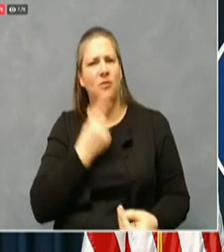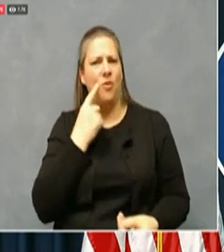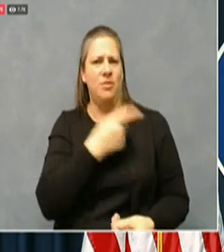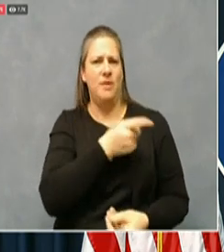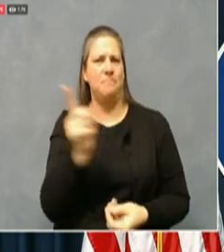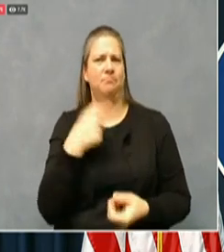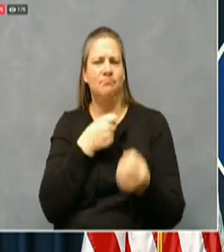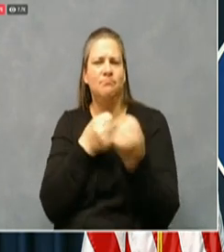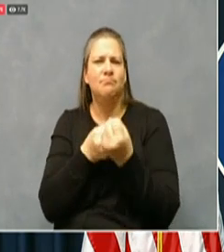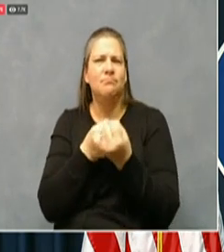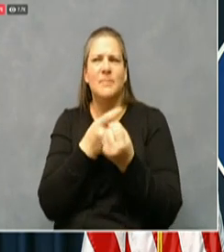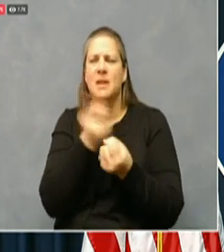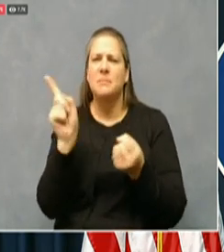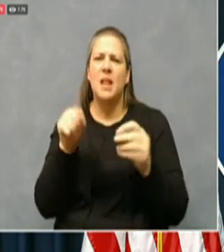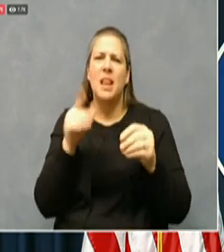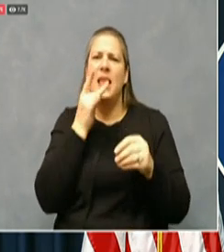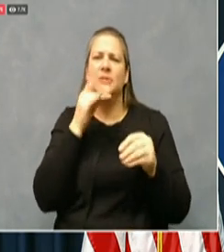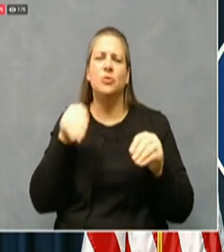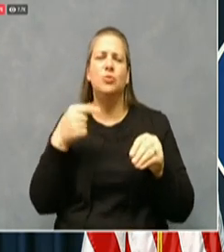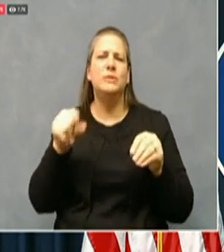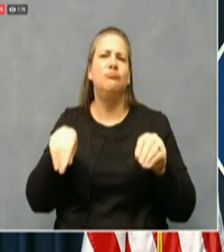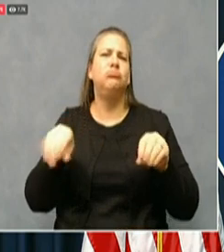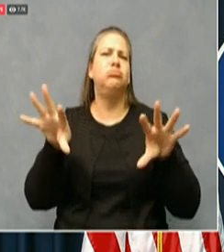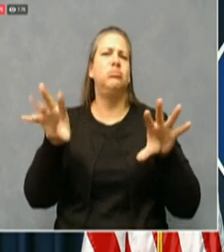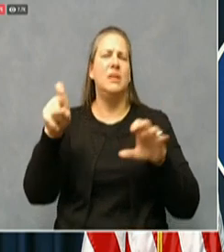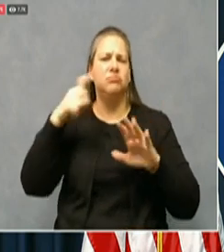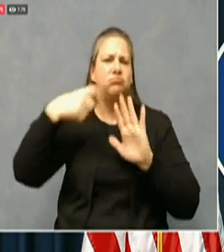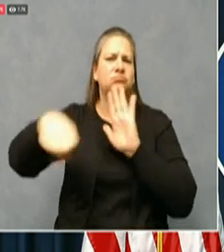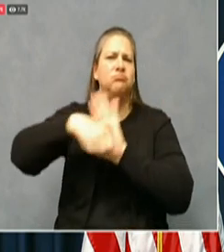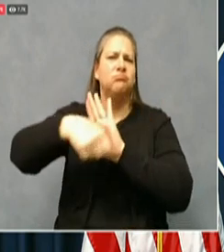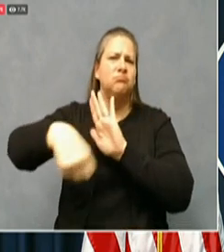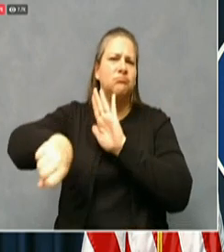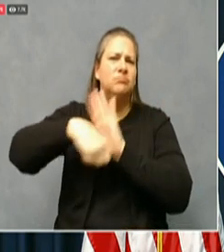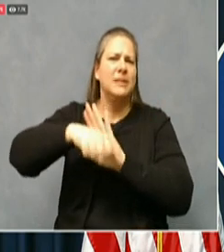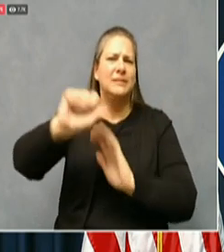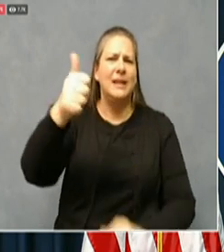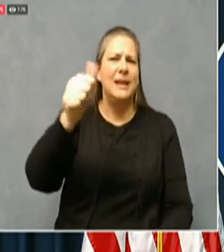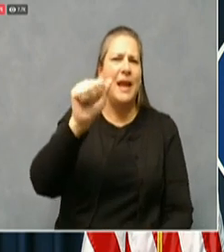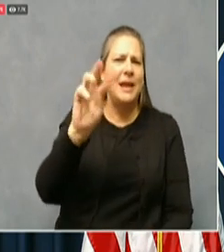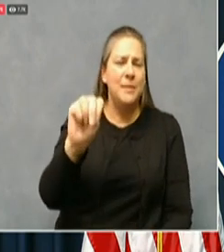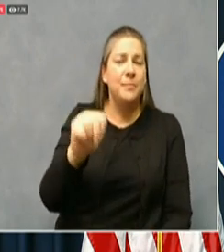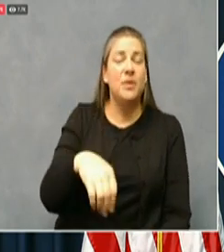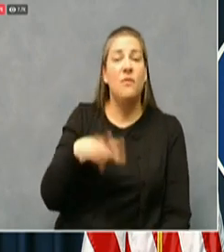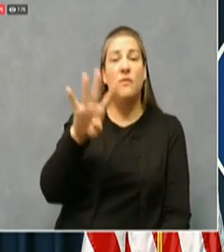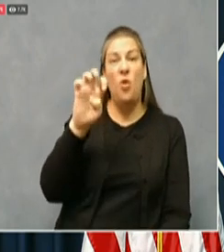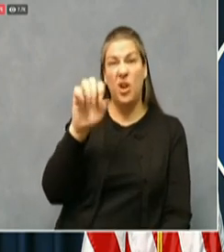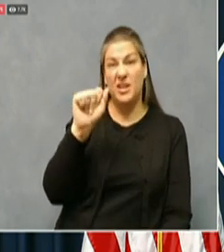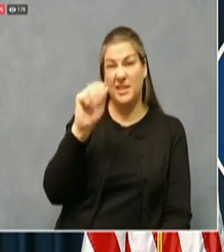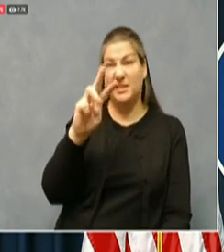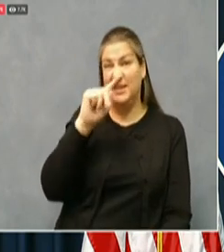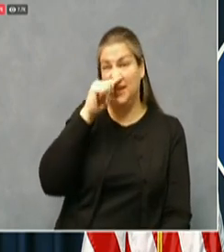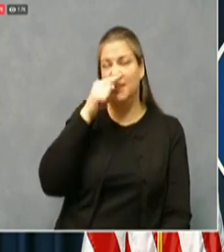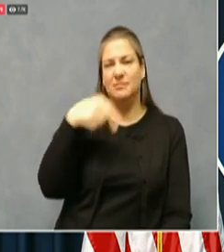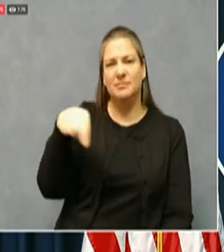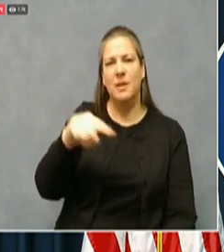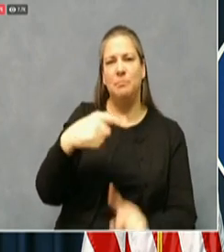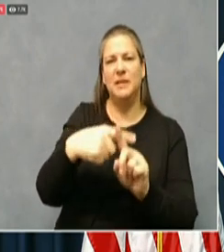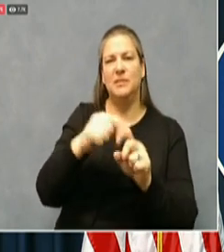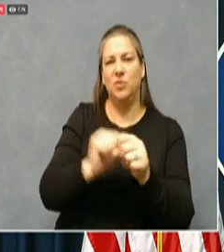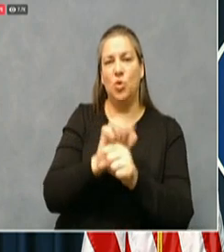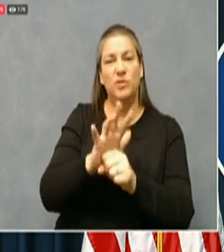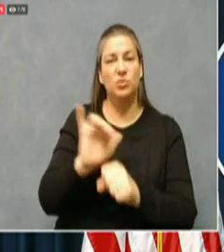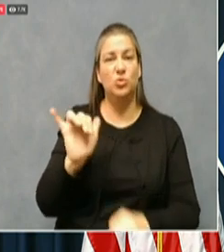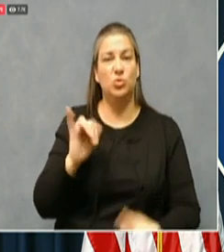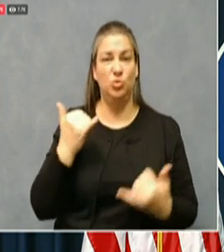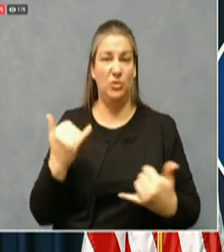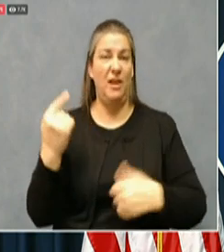10 a.m. We also had 416 kids test positive in today's report. The percentage